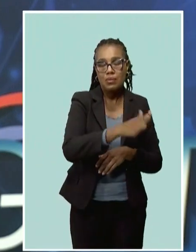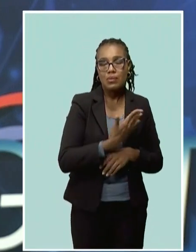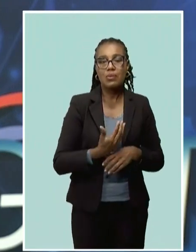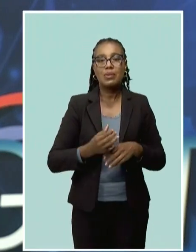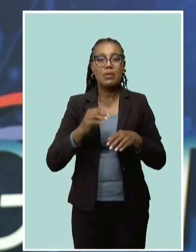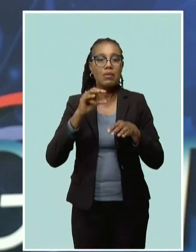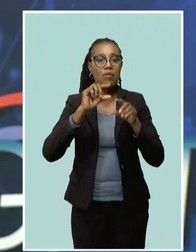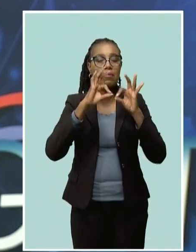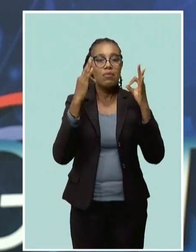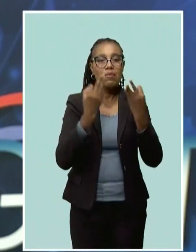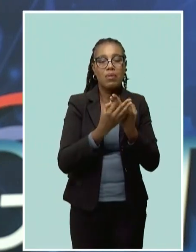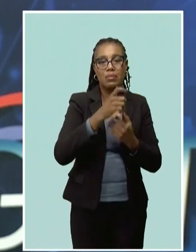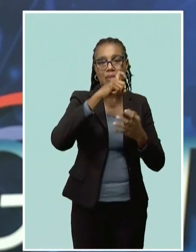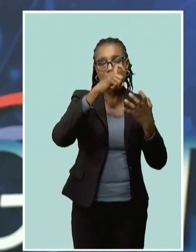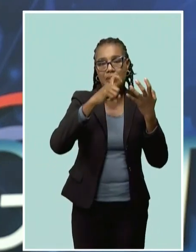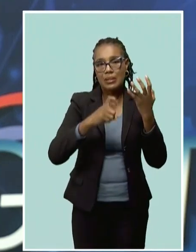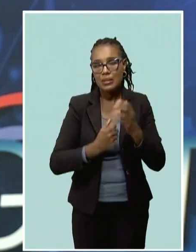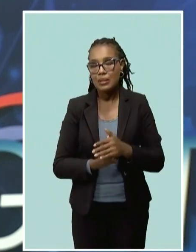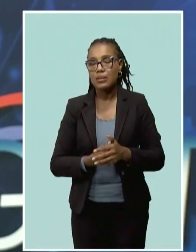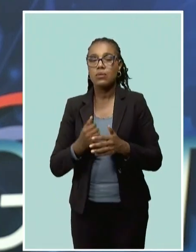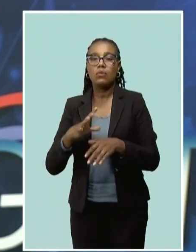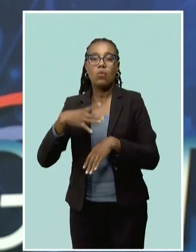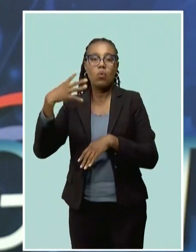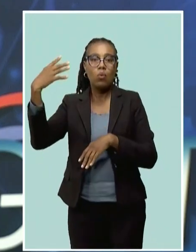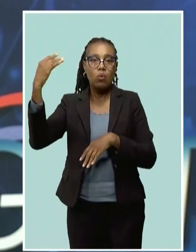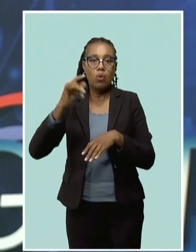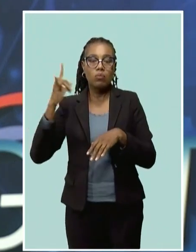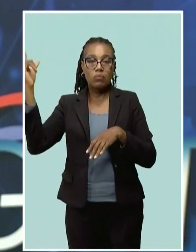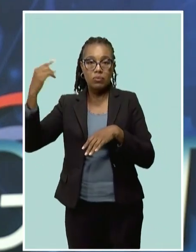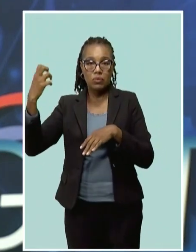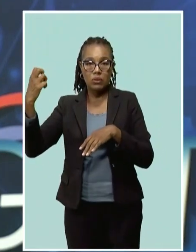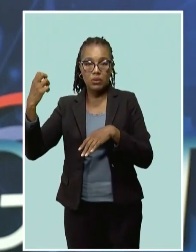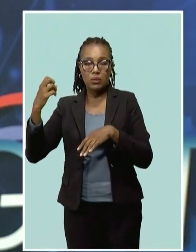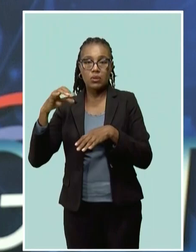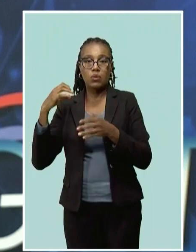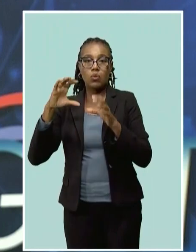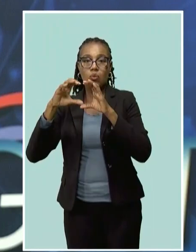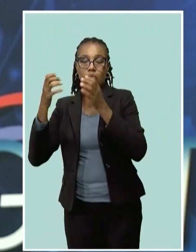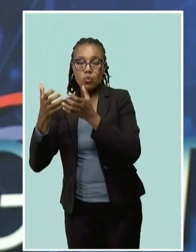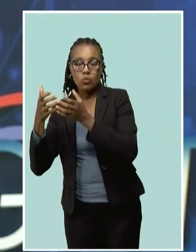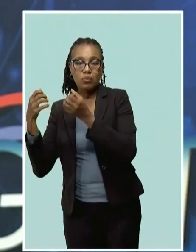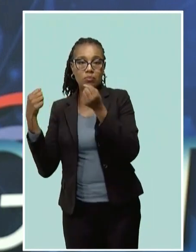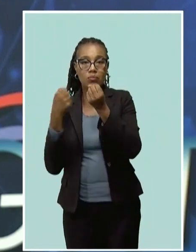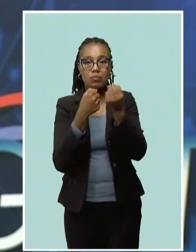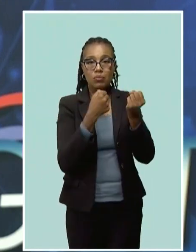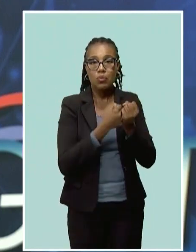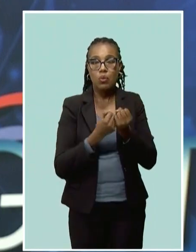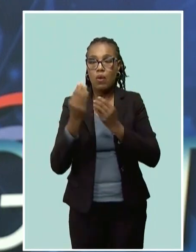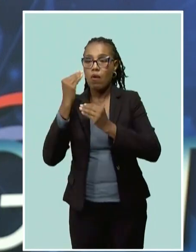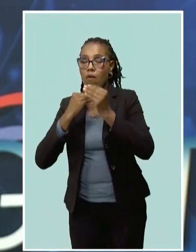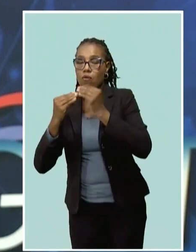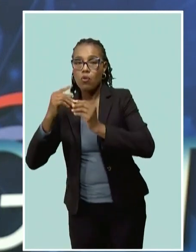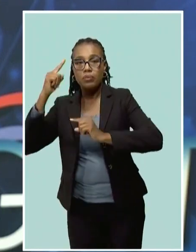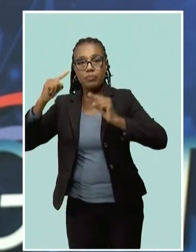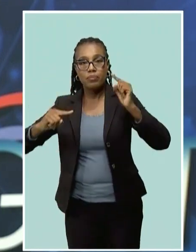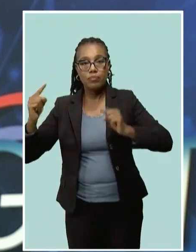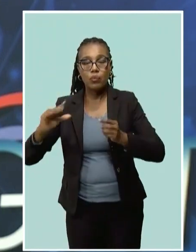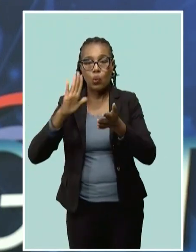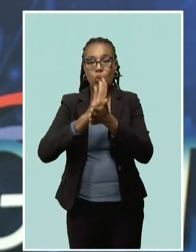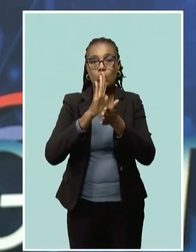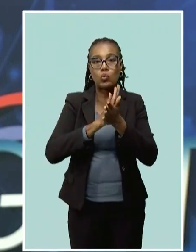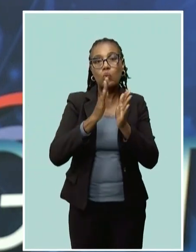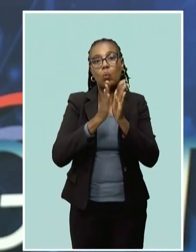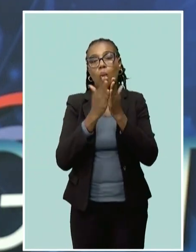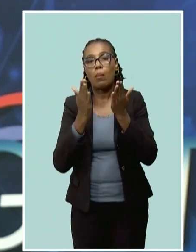from an overseas-based group this weekend. The help comes in the form of food and other products, as well as school supplies, just